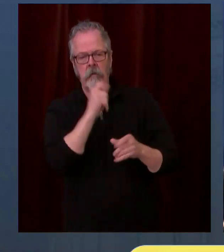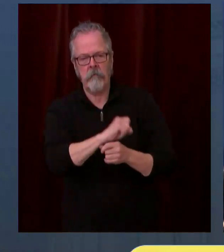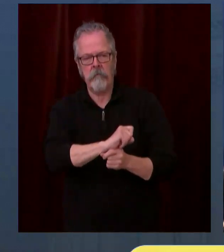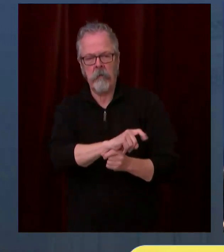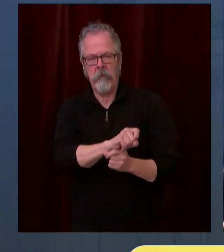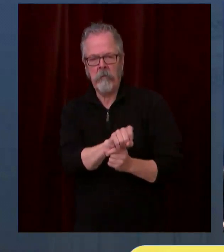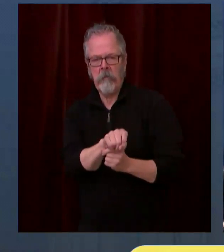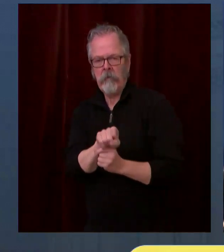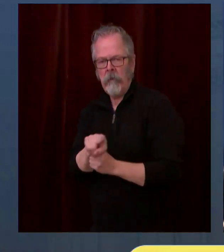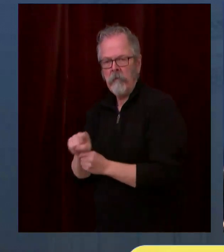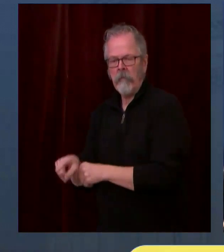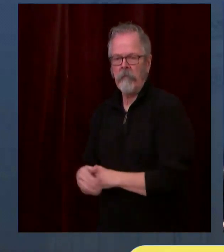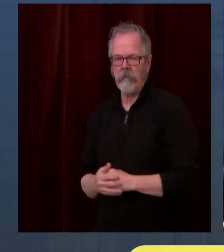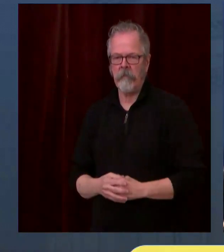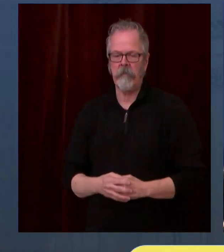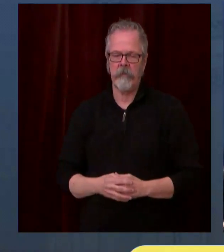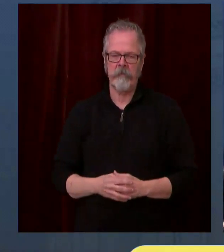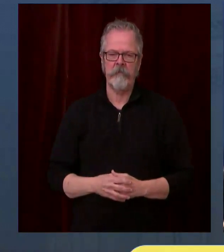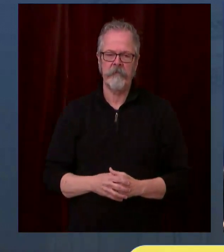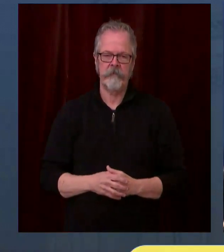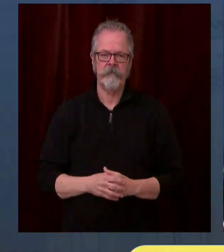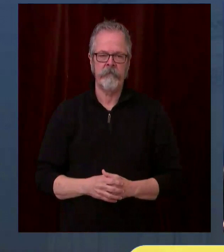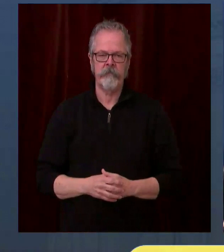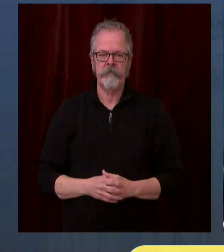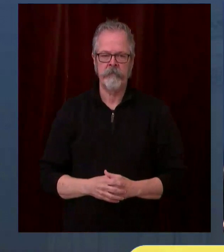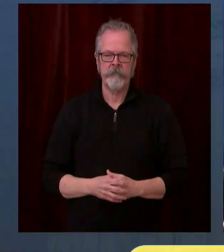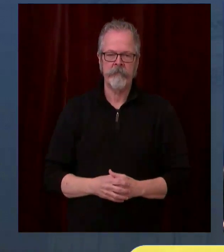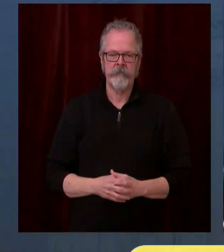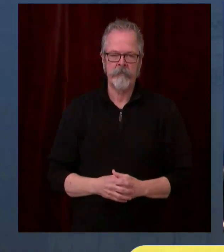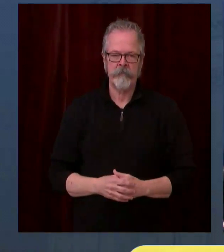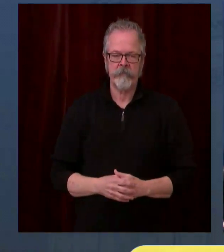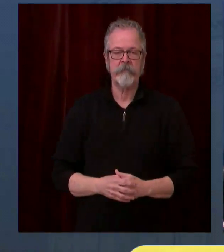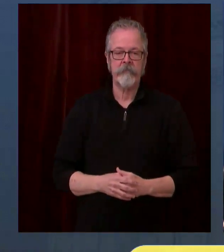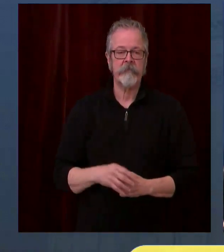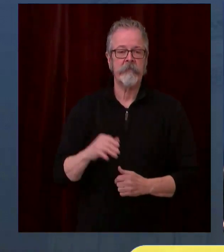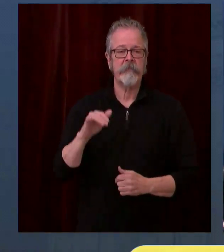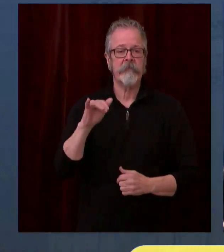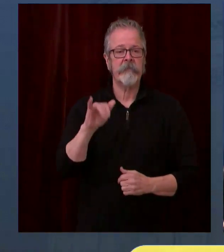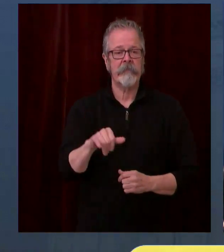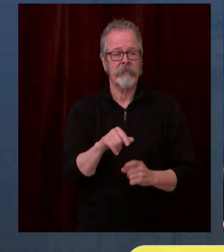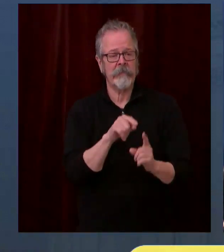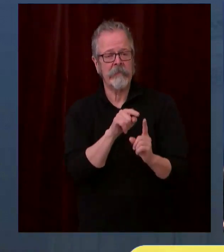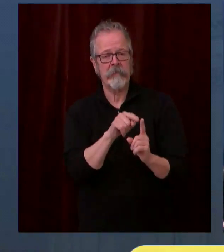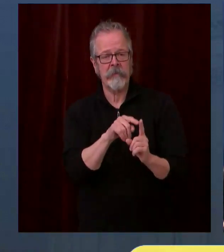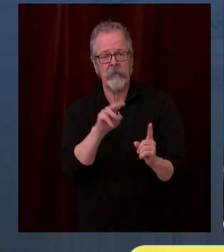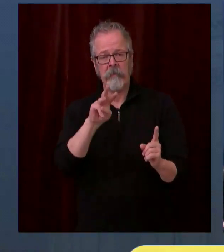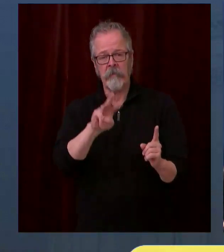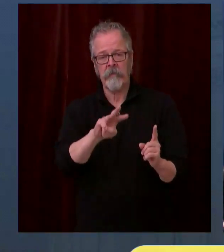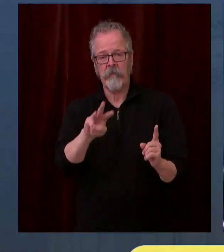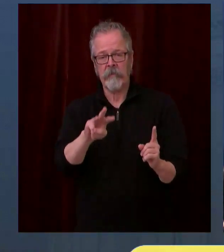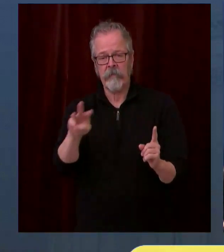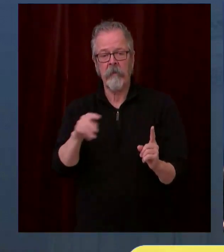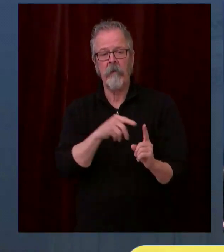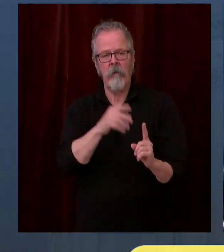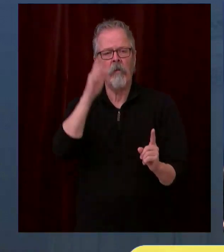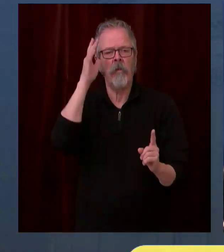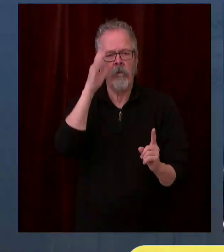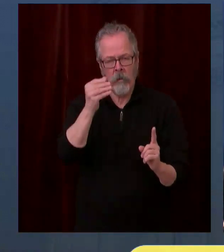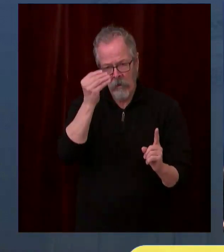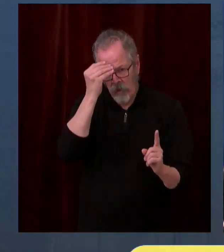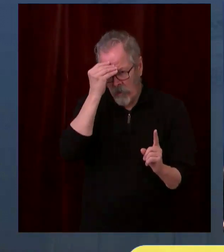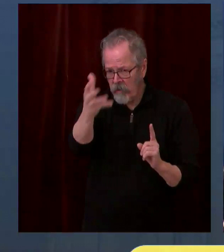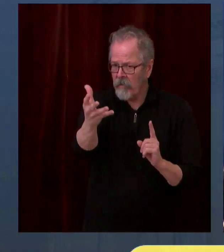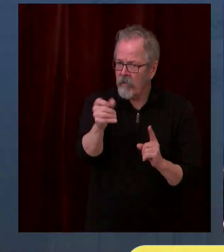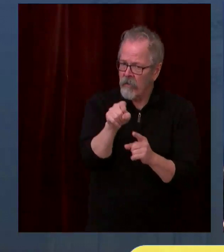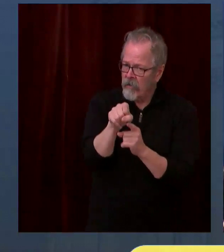in your area. So you will know where the doses should be available to be able to